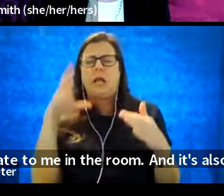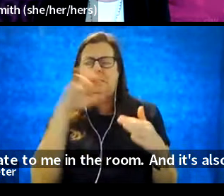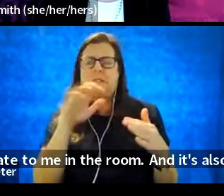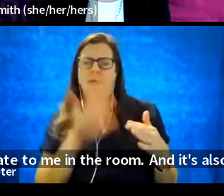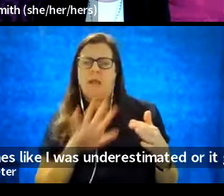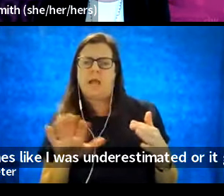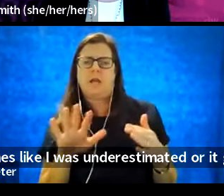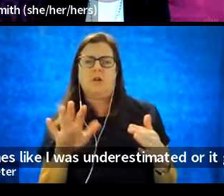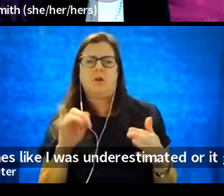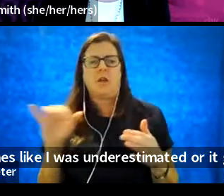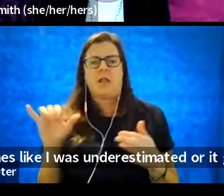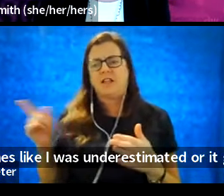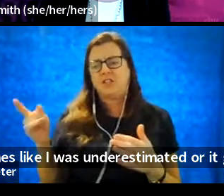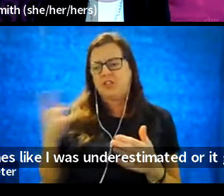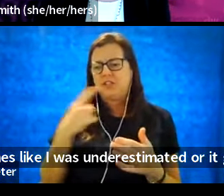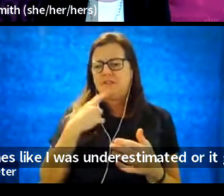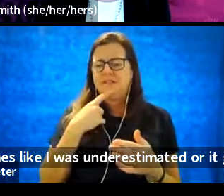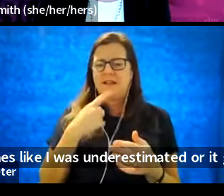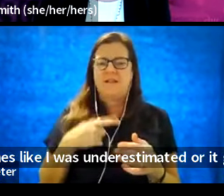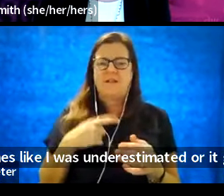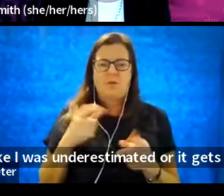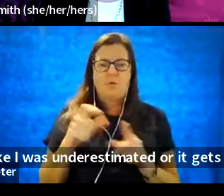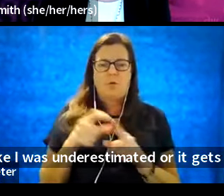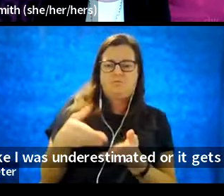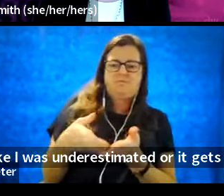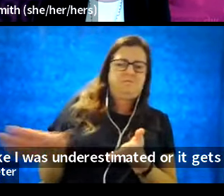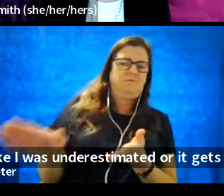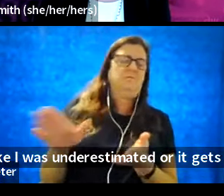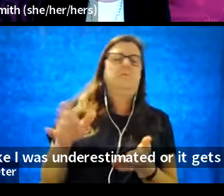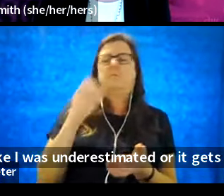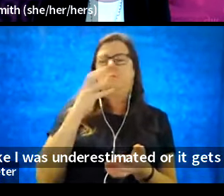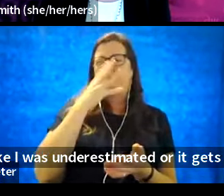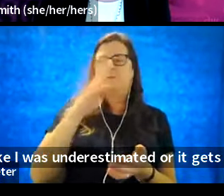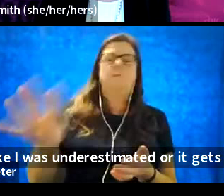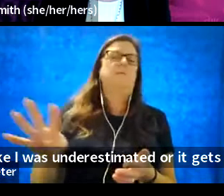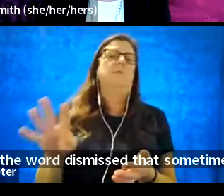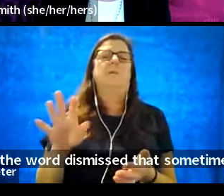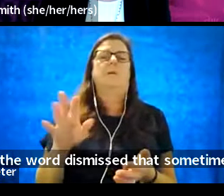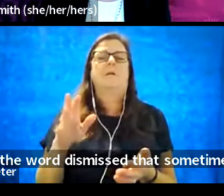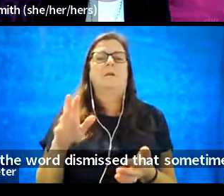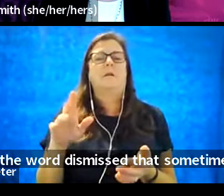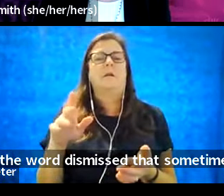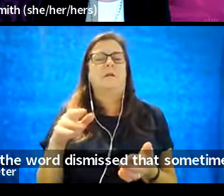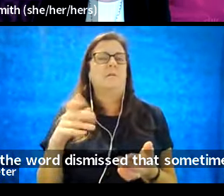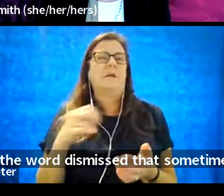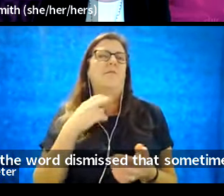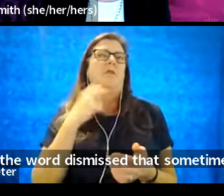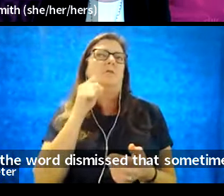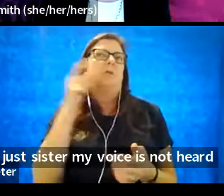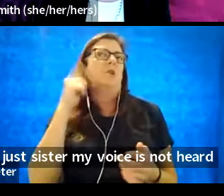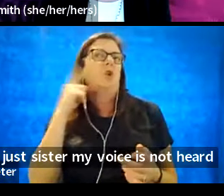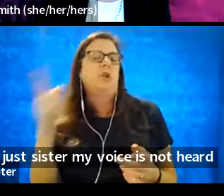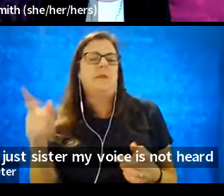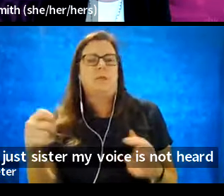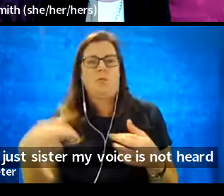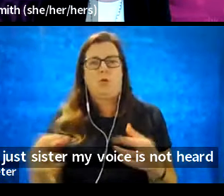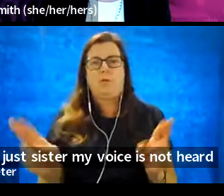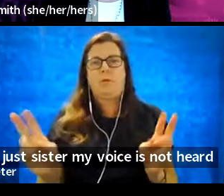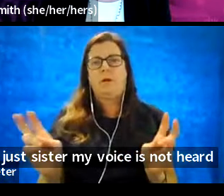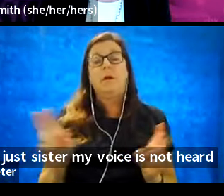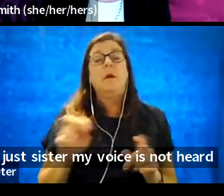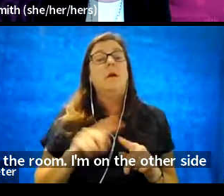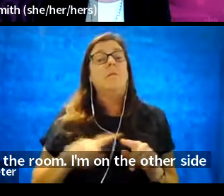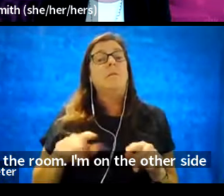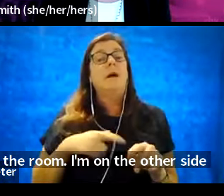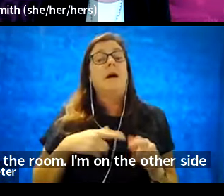I think as Talithia said, used the word dismissed, that sometimes I could be dismissed or my voice not heard in the room. On the